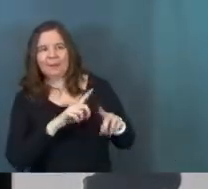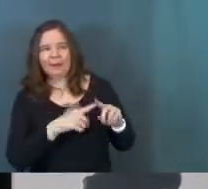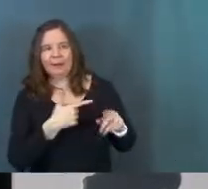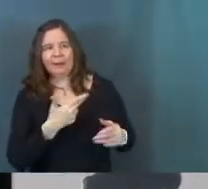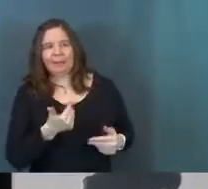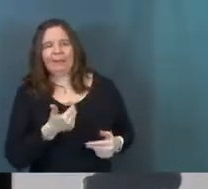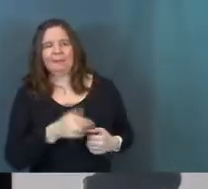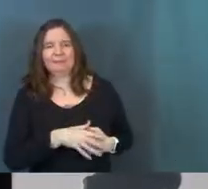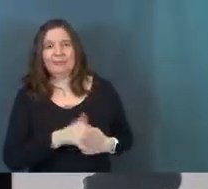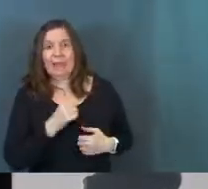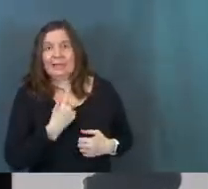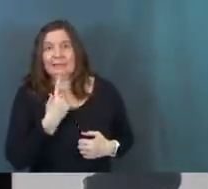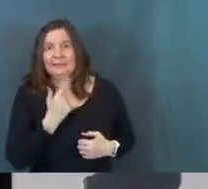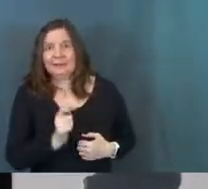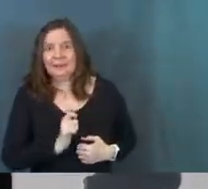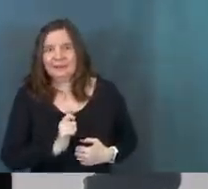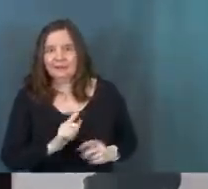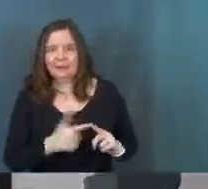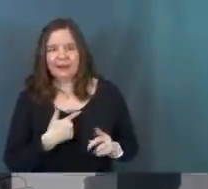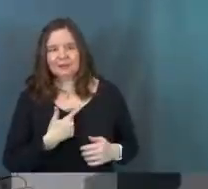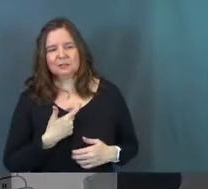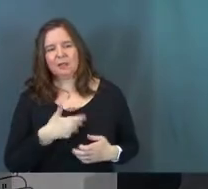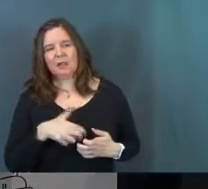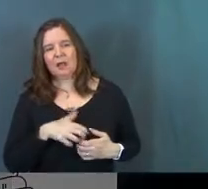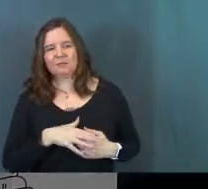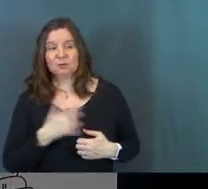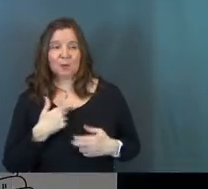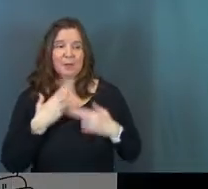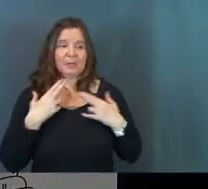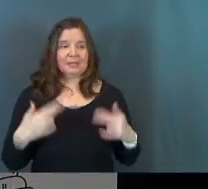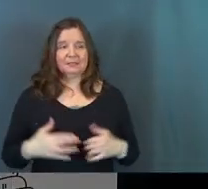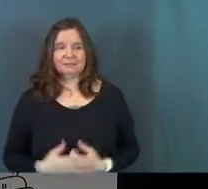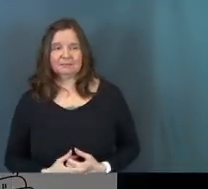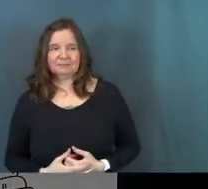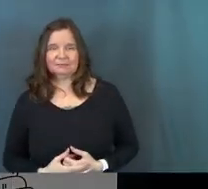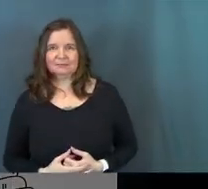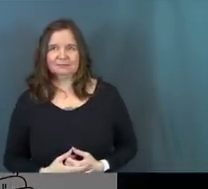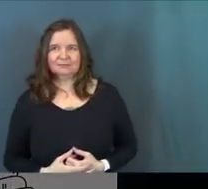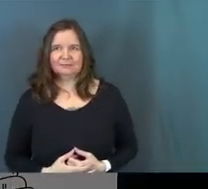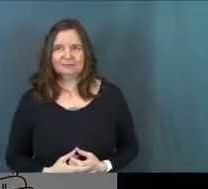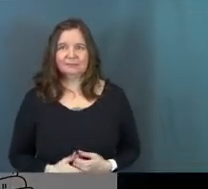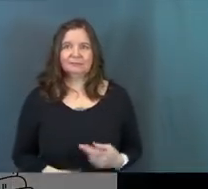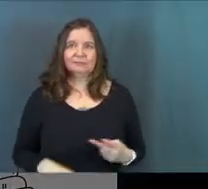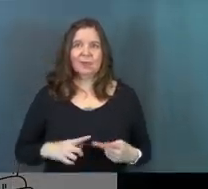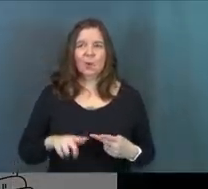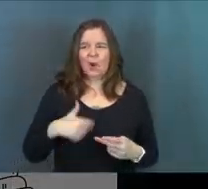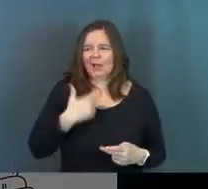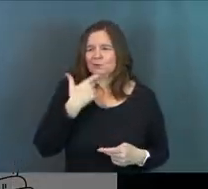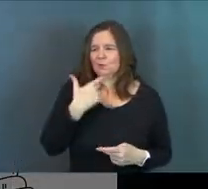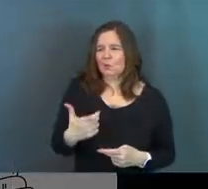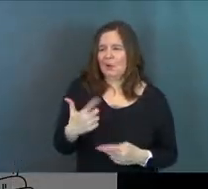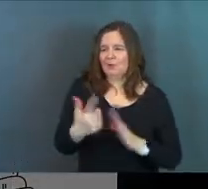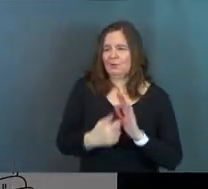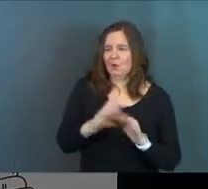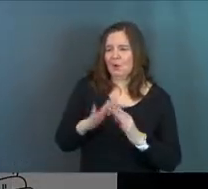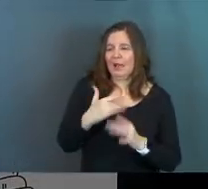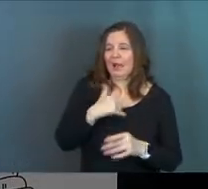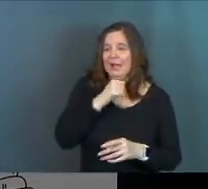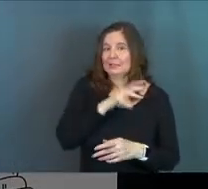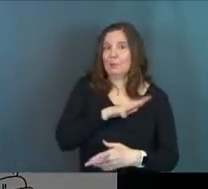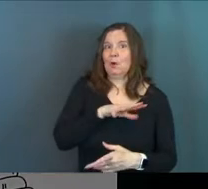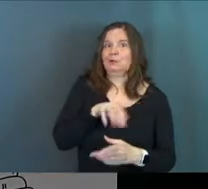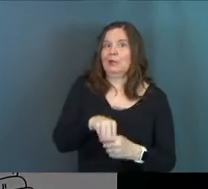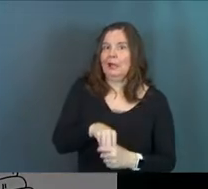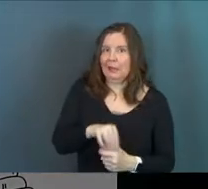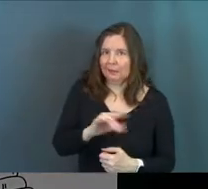say it. I didn't make fun of the person. I just laughed at it. It's like, so I'm innocent, right? I just watched the video online. I didn't, I didn't